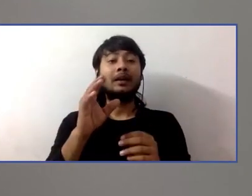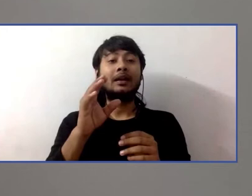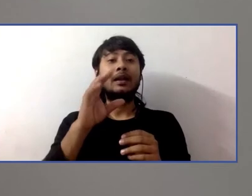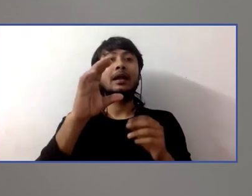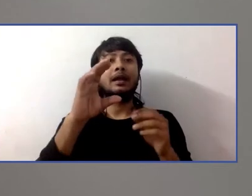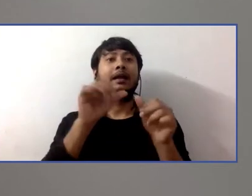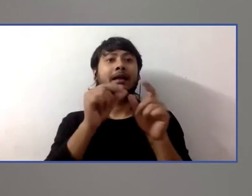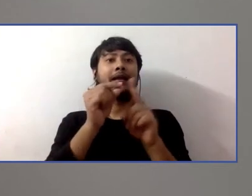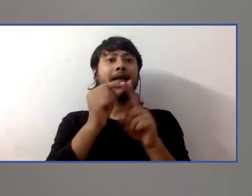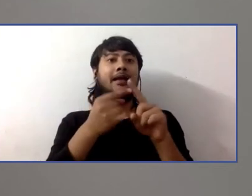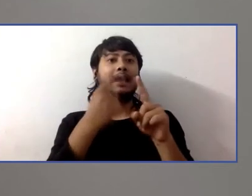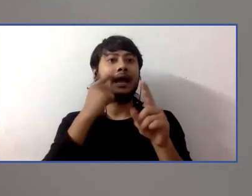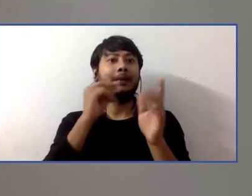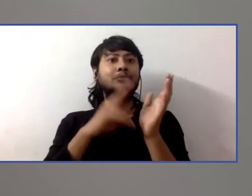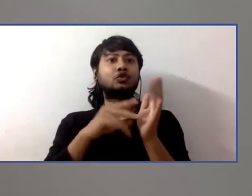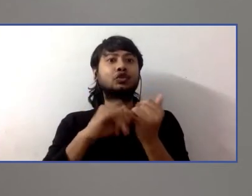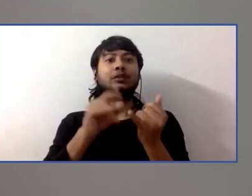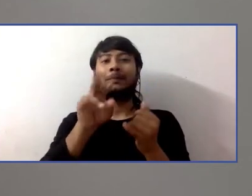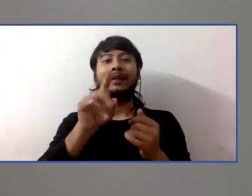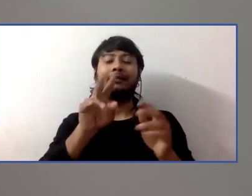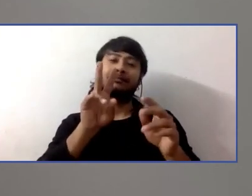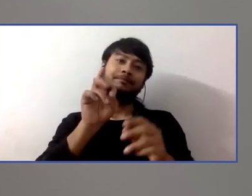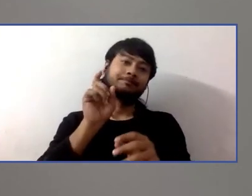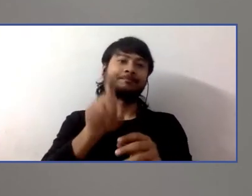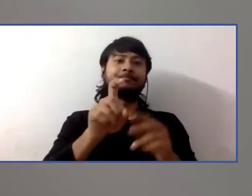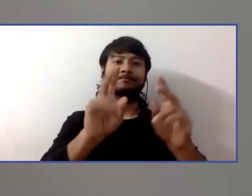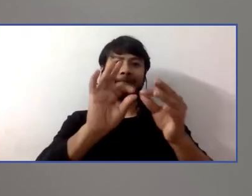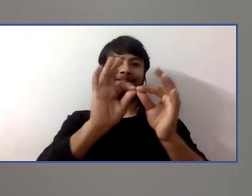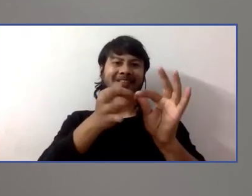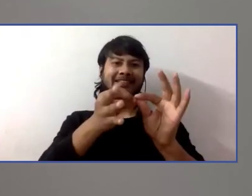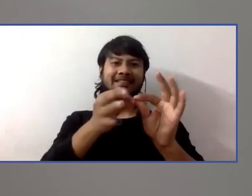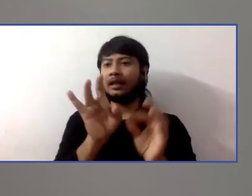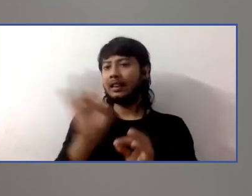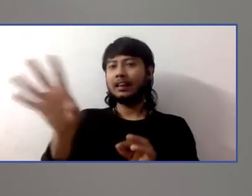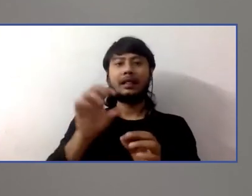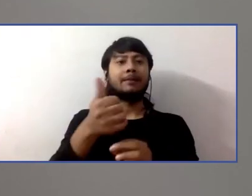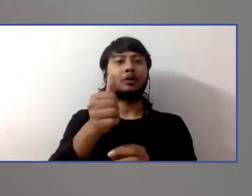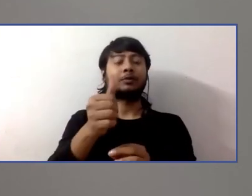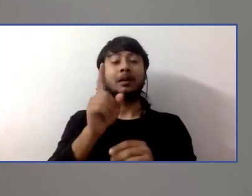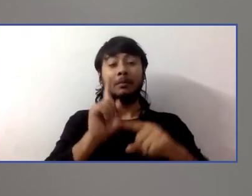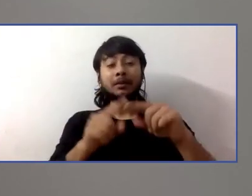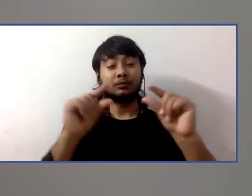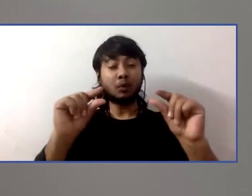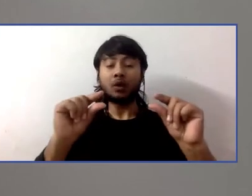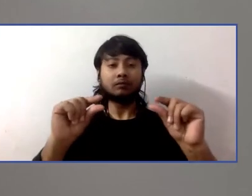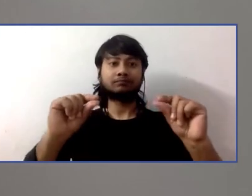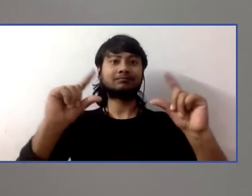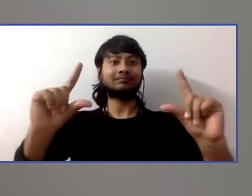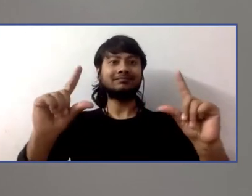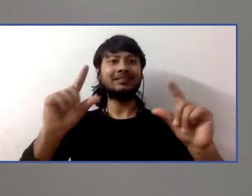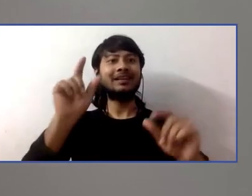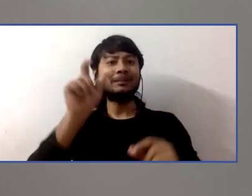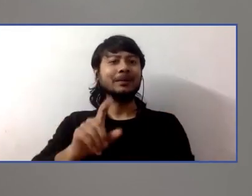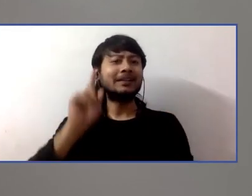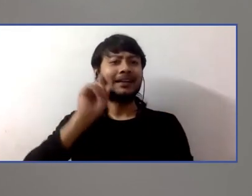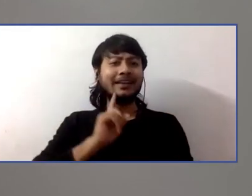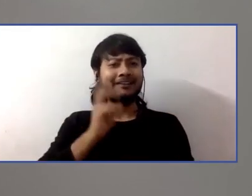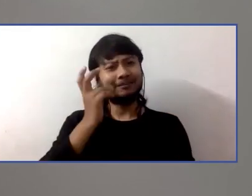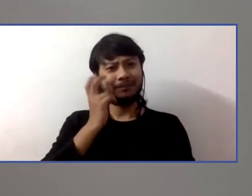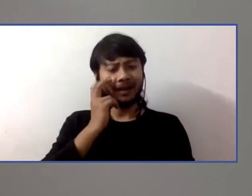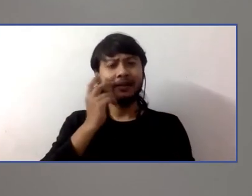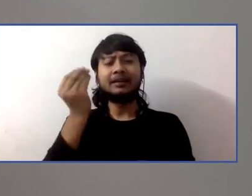larger than normal so that someone who's deaf or hard of hearing and might also have some vision loss could follow along easier.